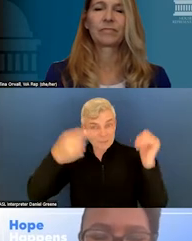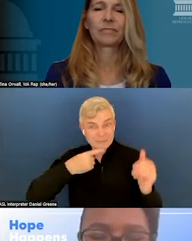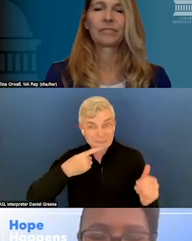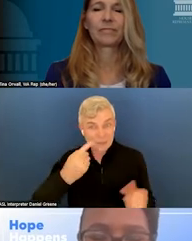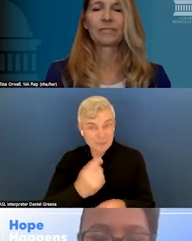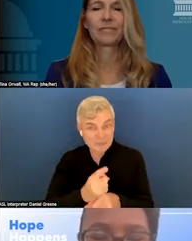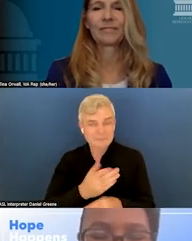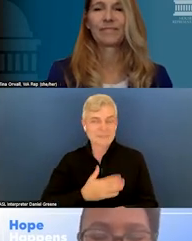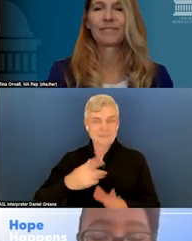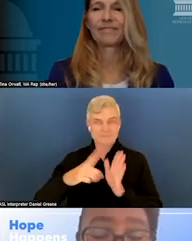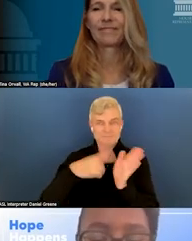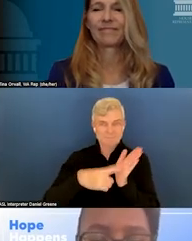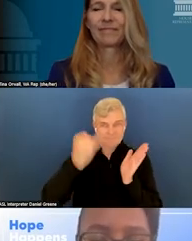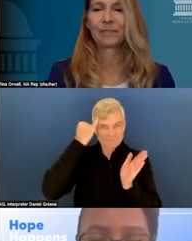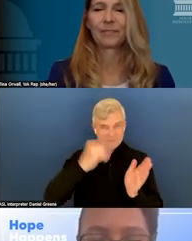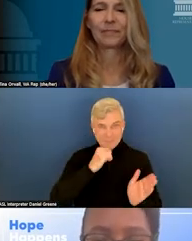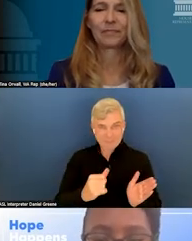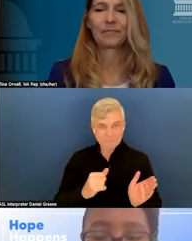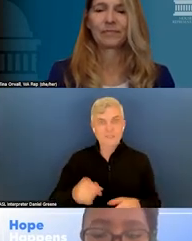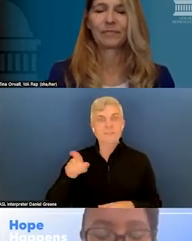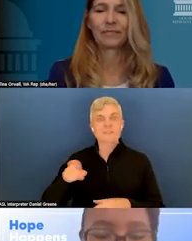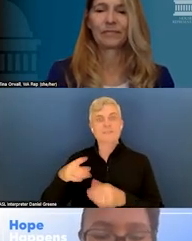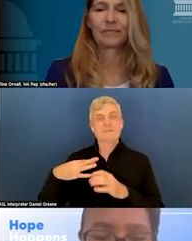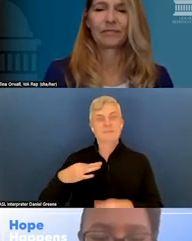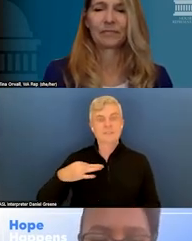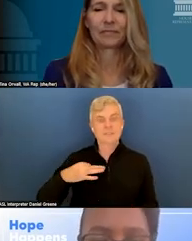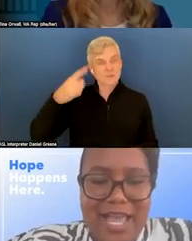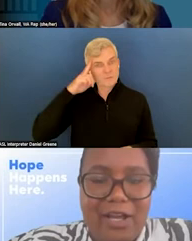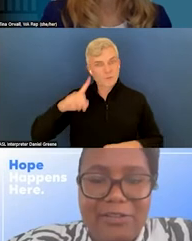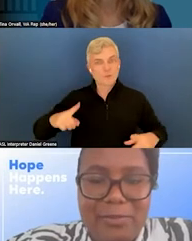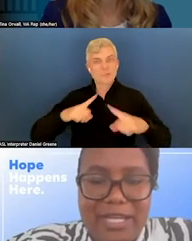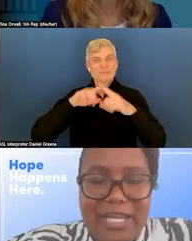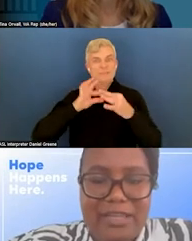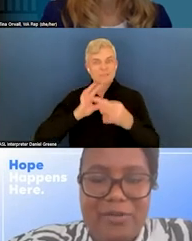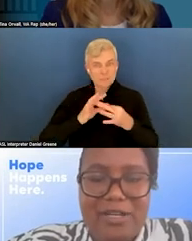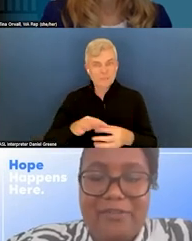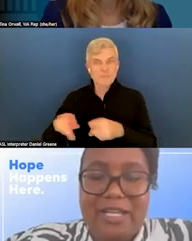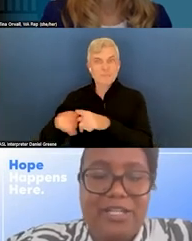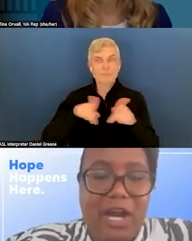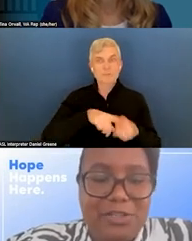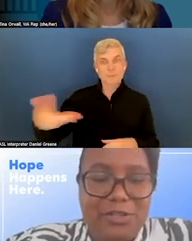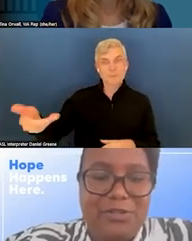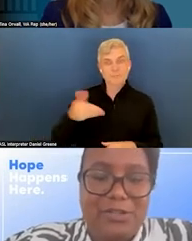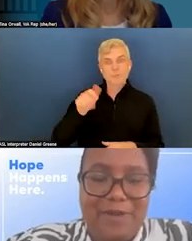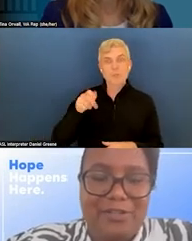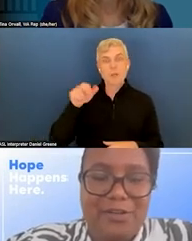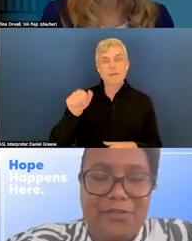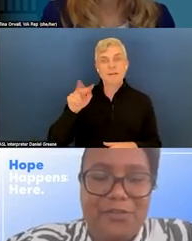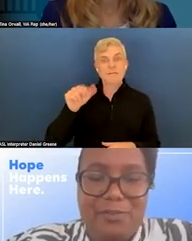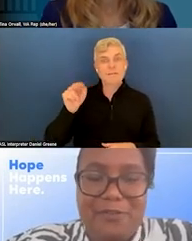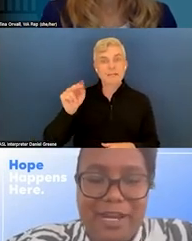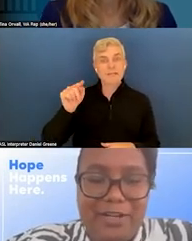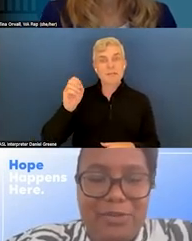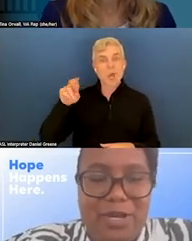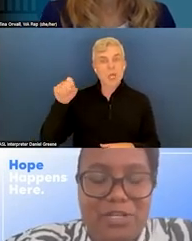988 Steering Committee and a volunteer at Crisis Connections. And also bringing in Laura Van Tosh, who's the Director of